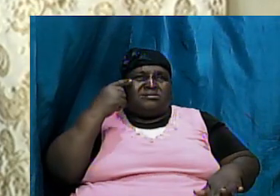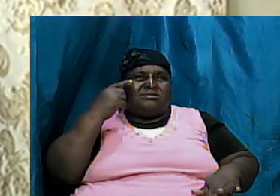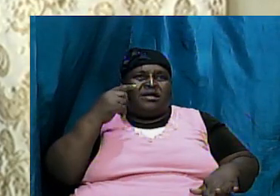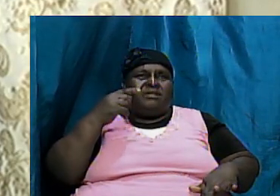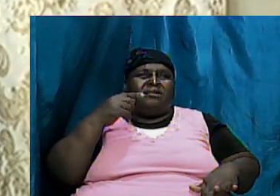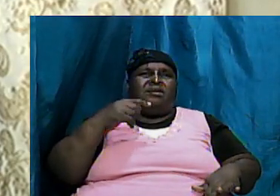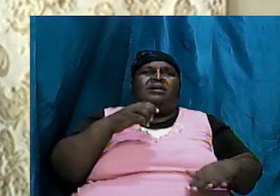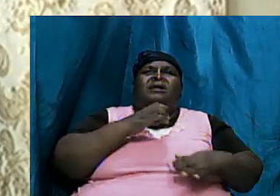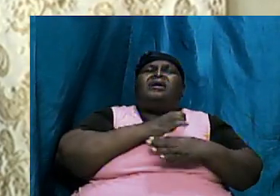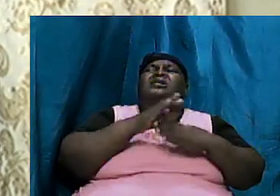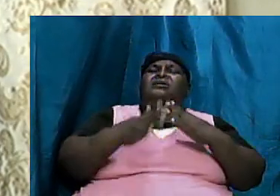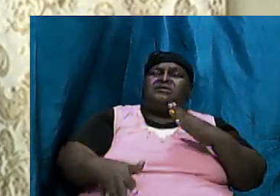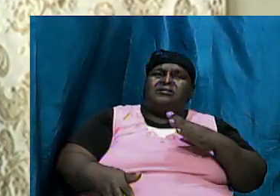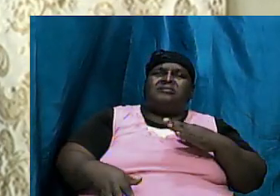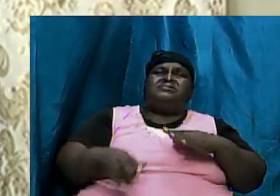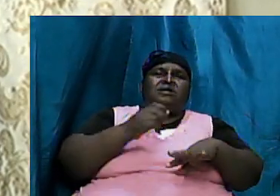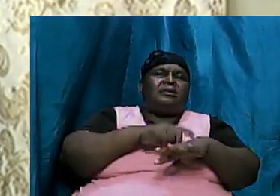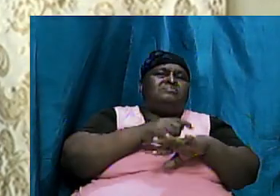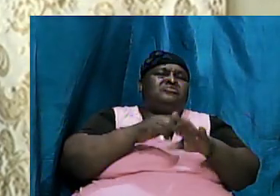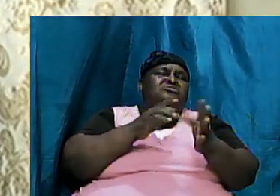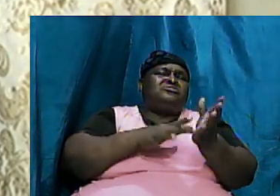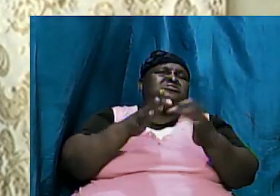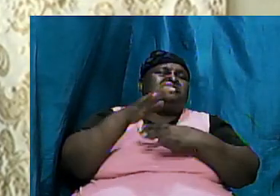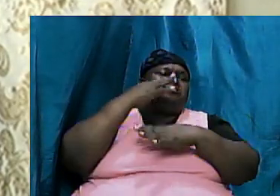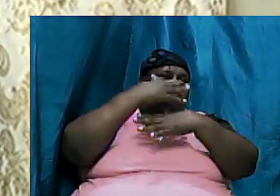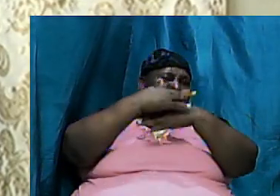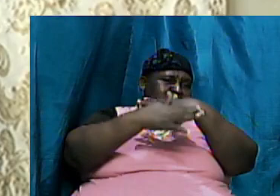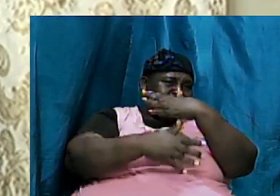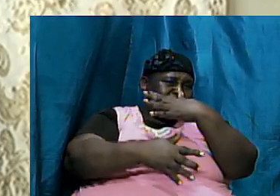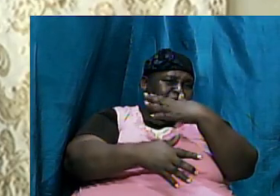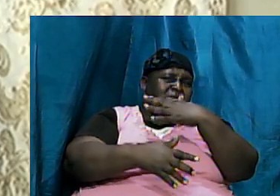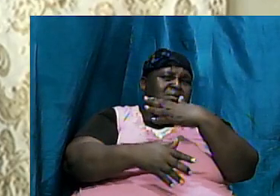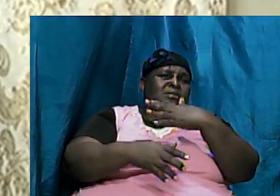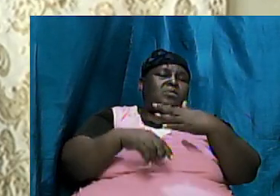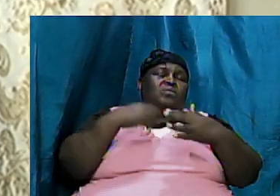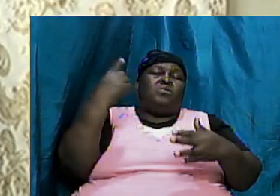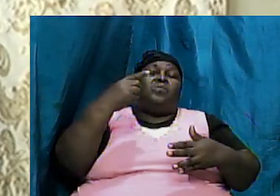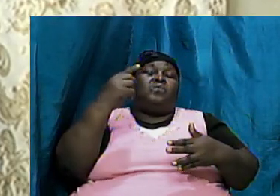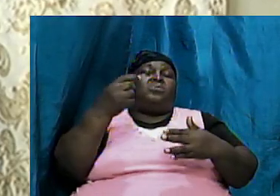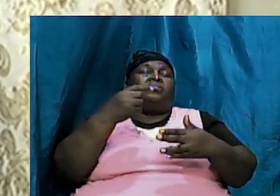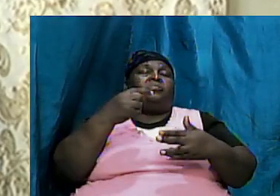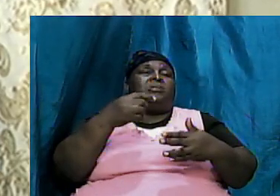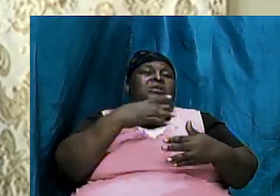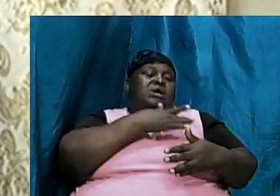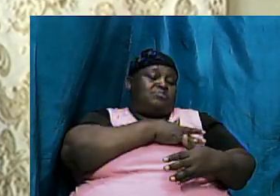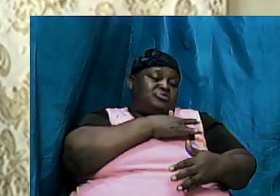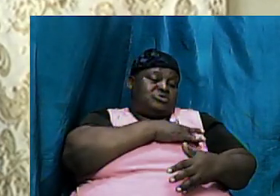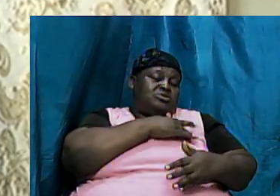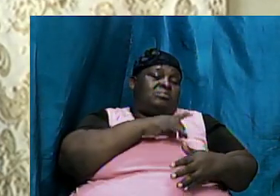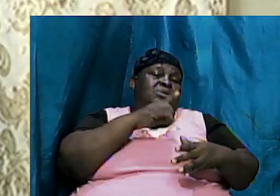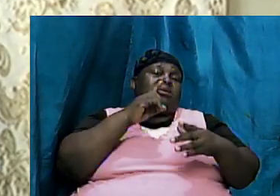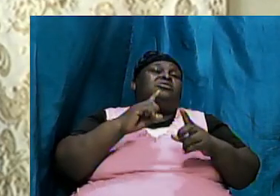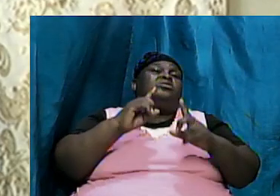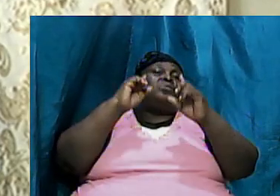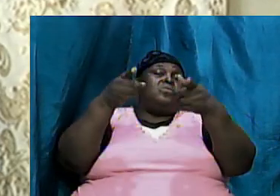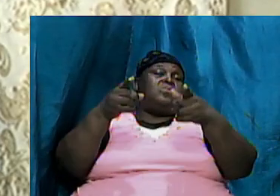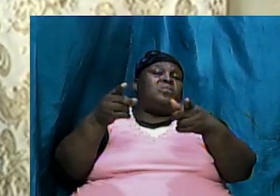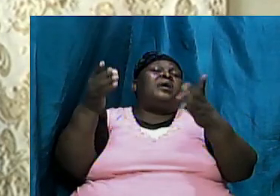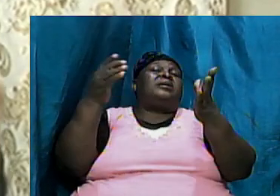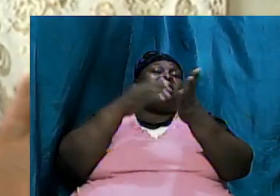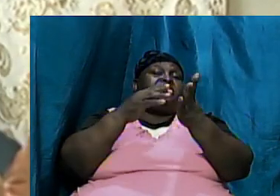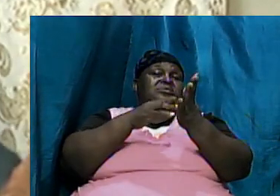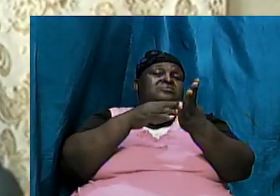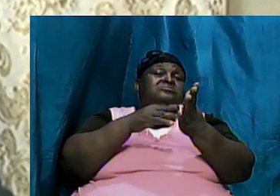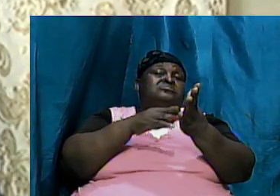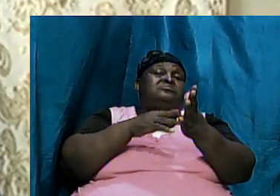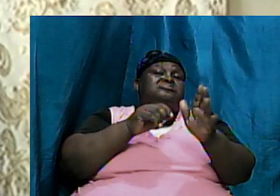Jesus had to shed his blood God we can only appreciate it by going back to the beginning and all